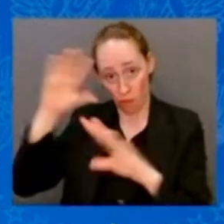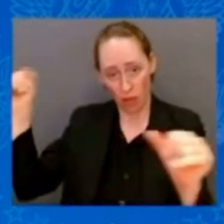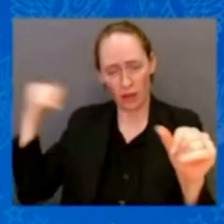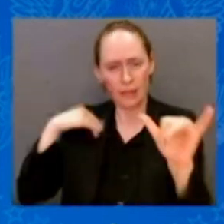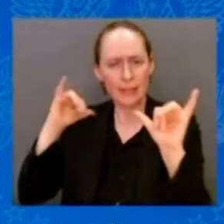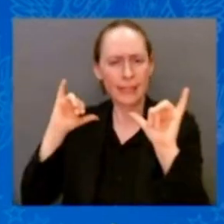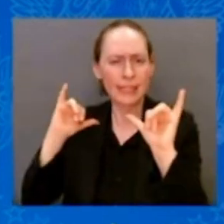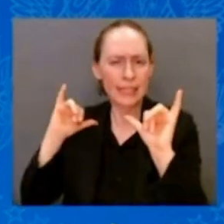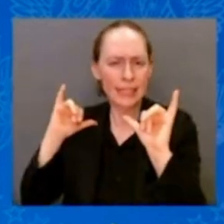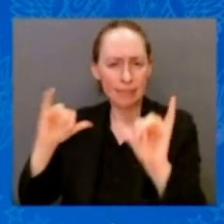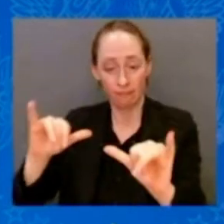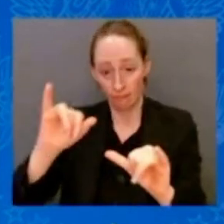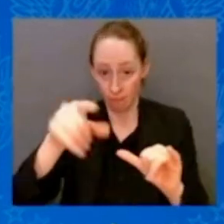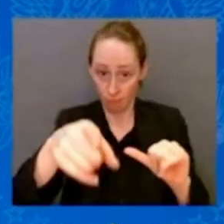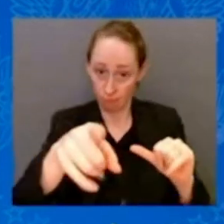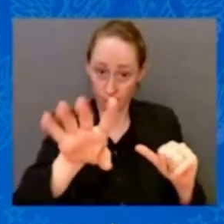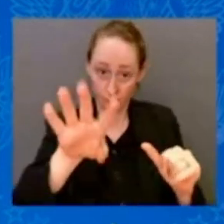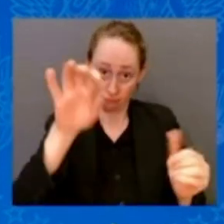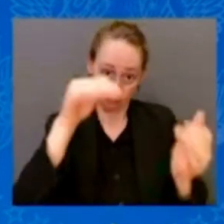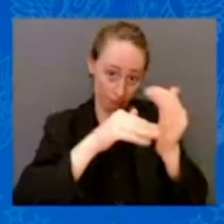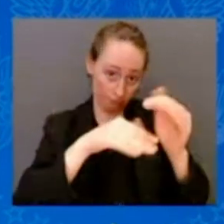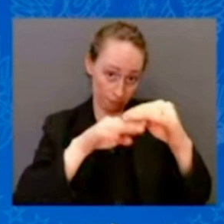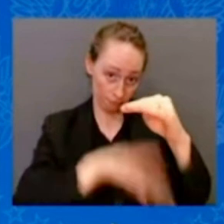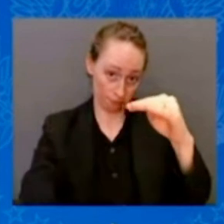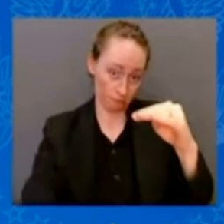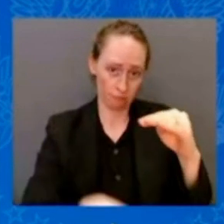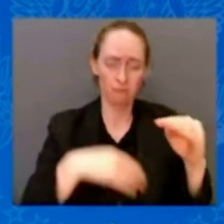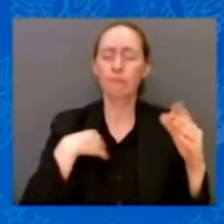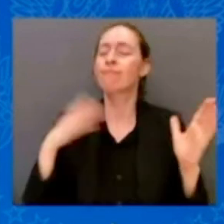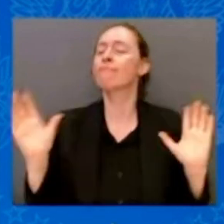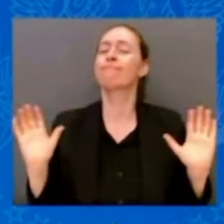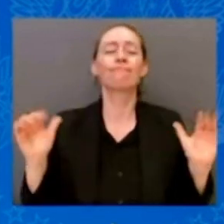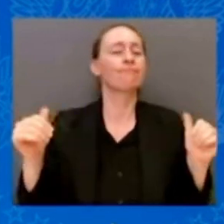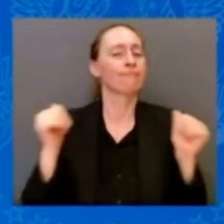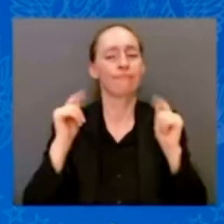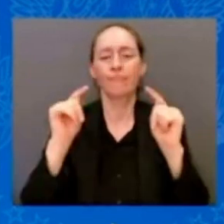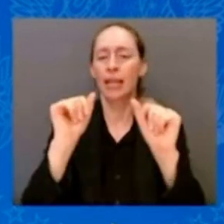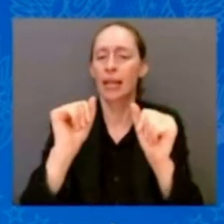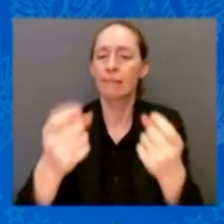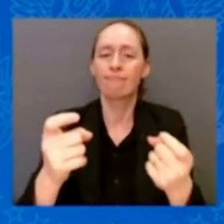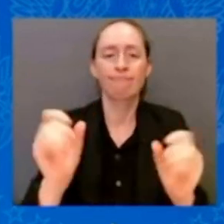an additional penny in tax. Not one single solitary cent.